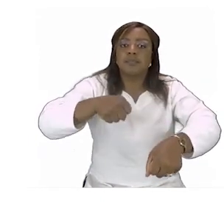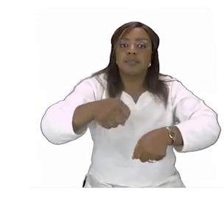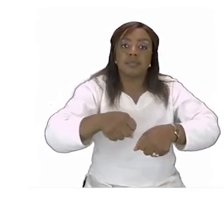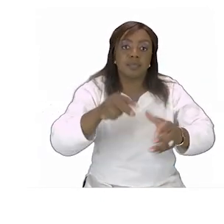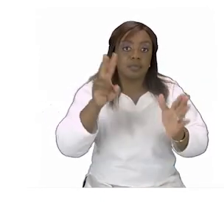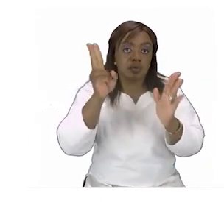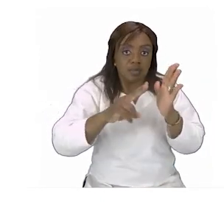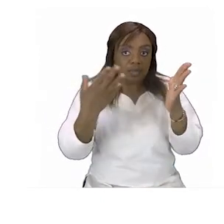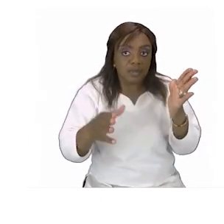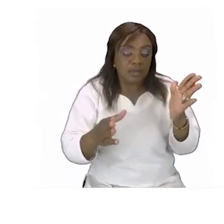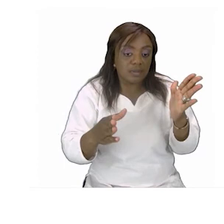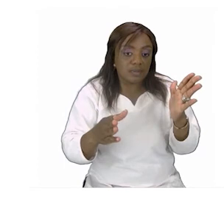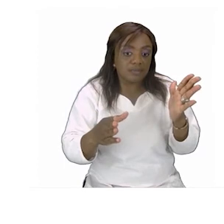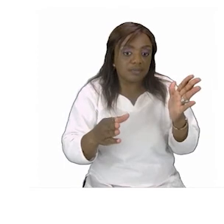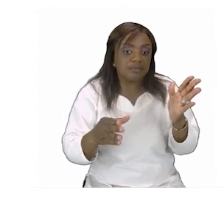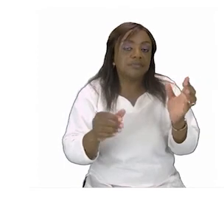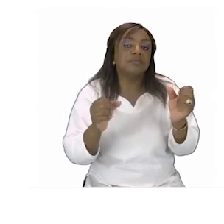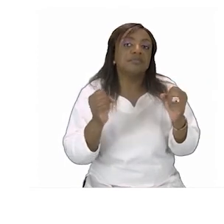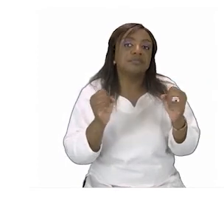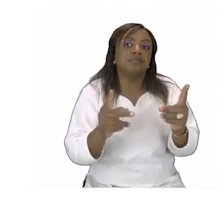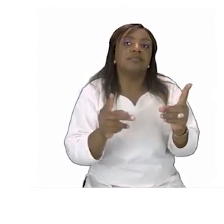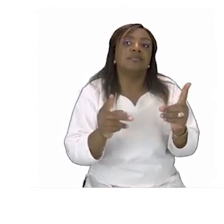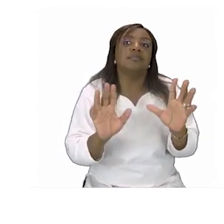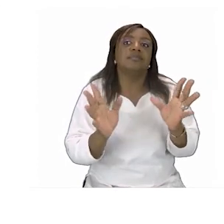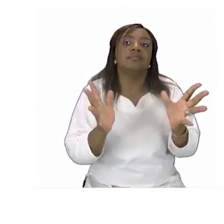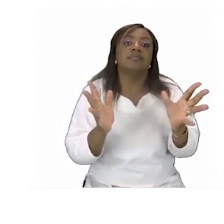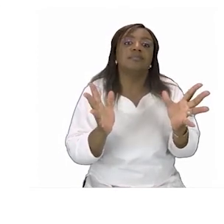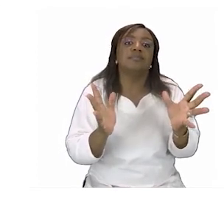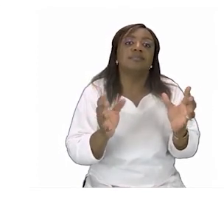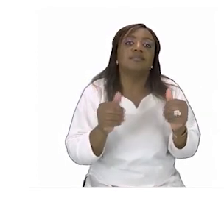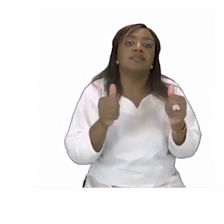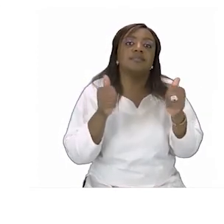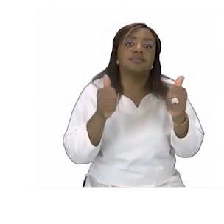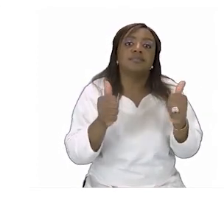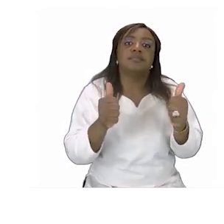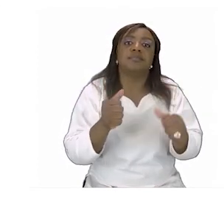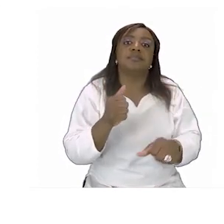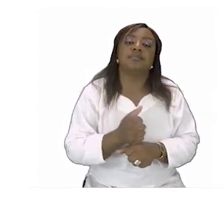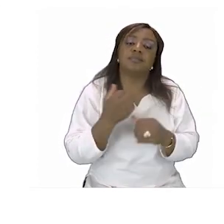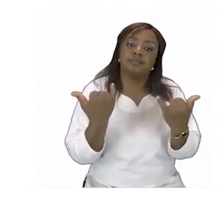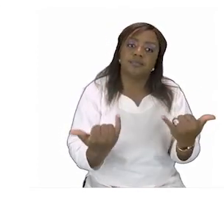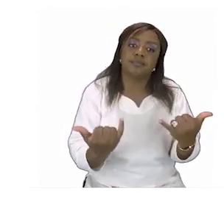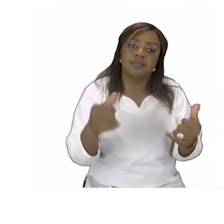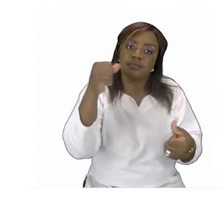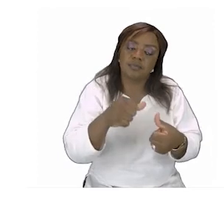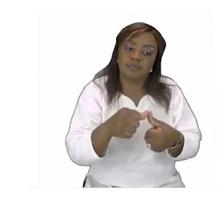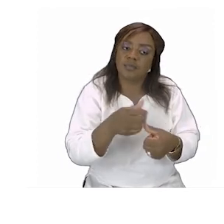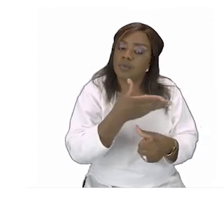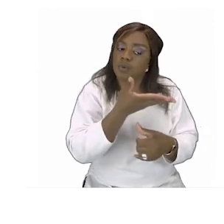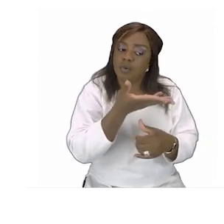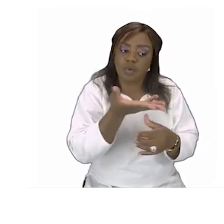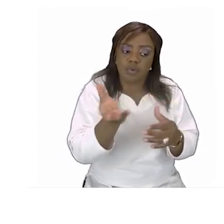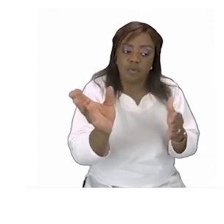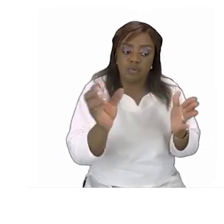all the words with me great twos wonderful good job now remember not all the words